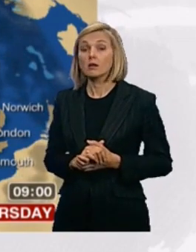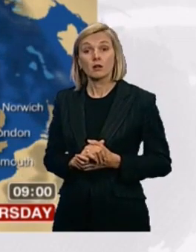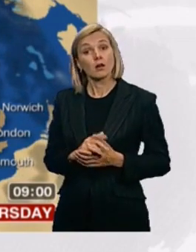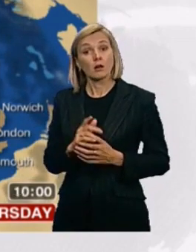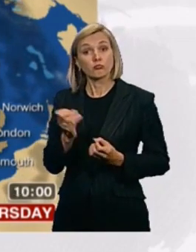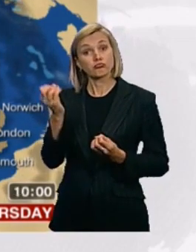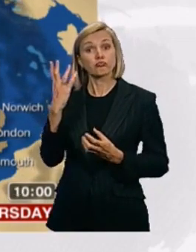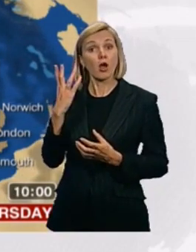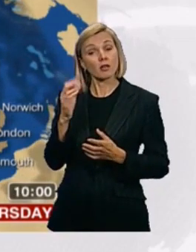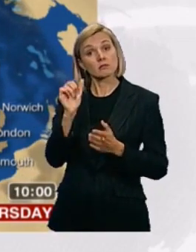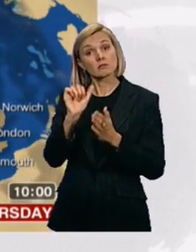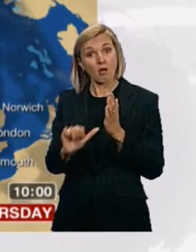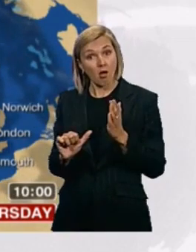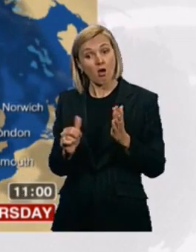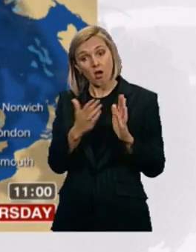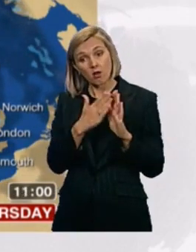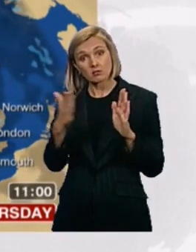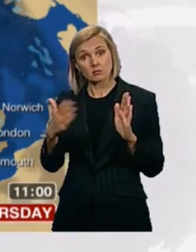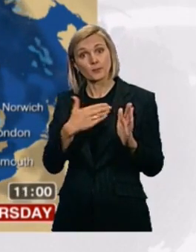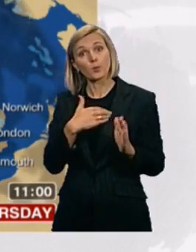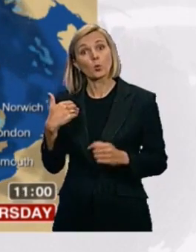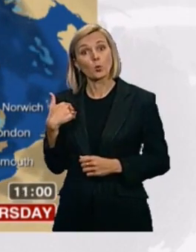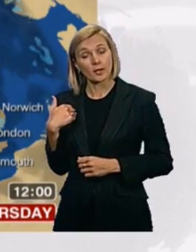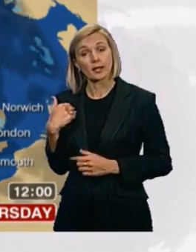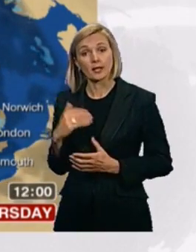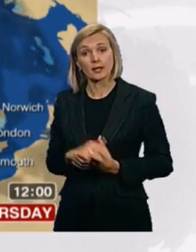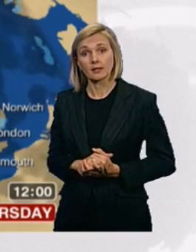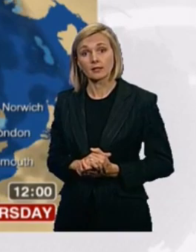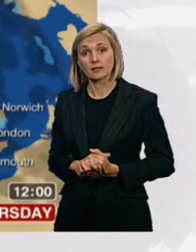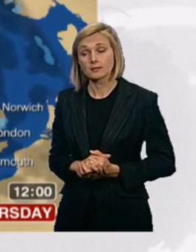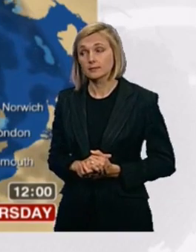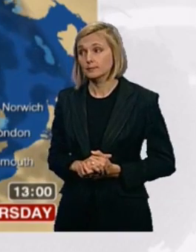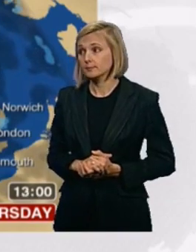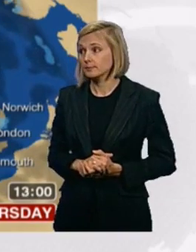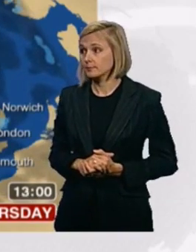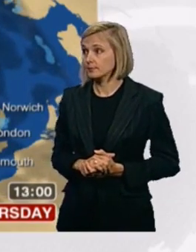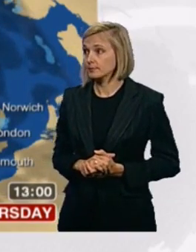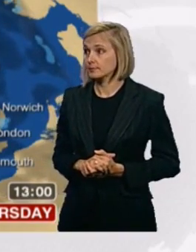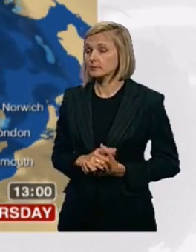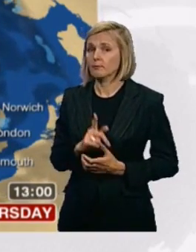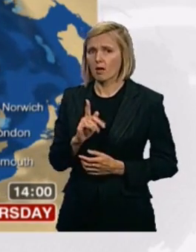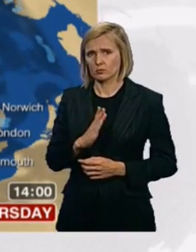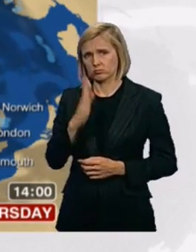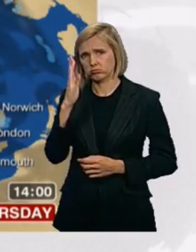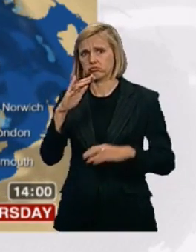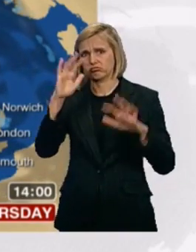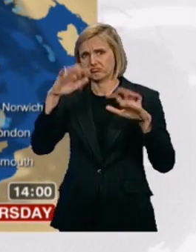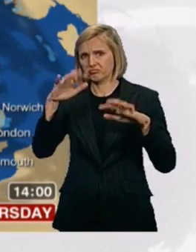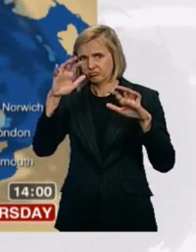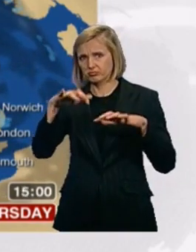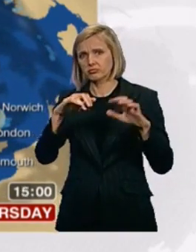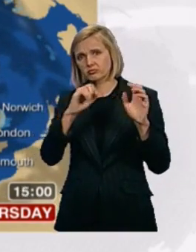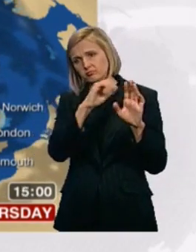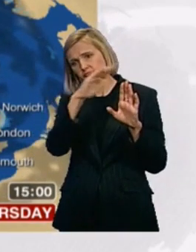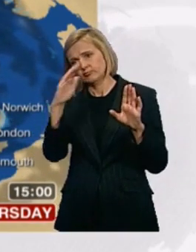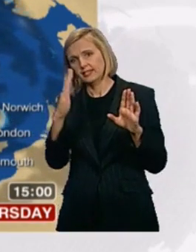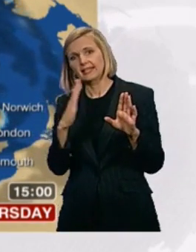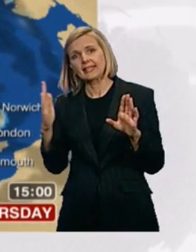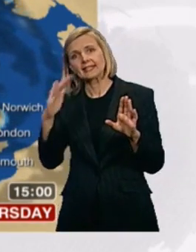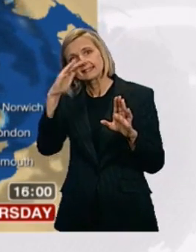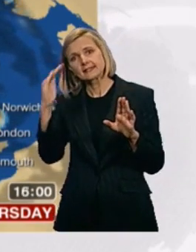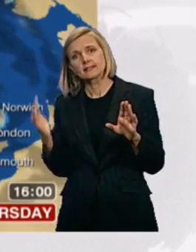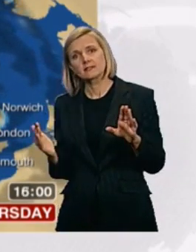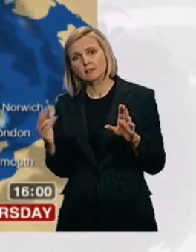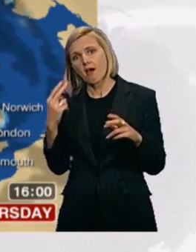the UK, away from those showers to the north and north-west. And they get going again widely across Scotland, some heavy and thundery, and also down this eastern side of England